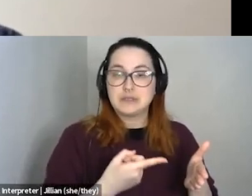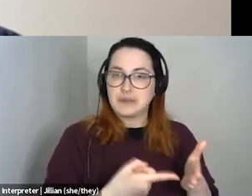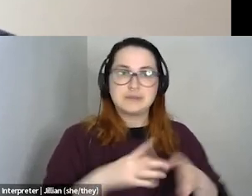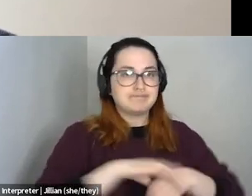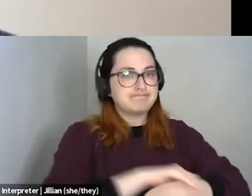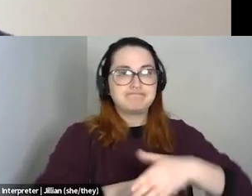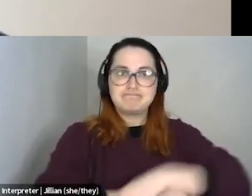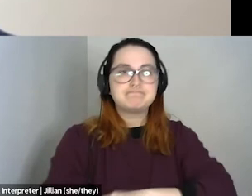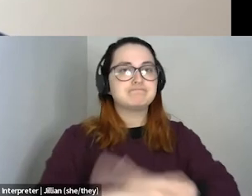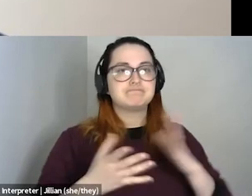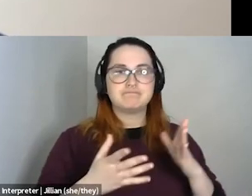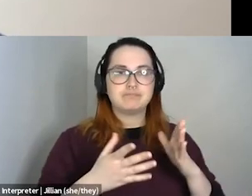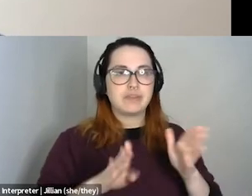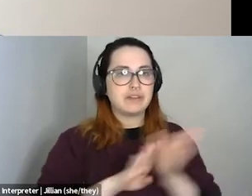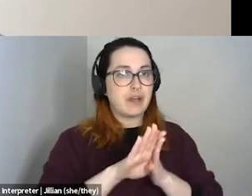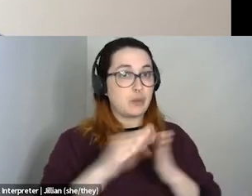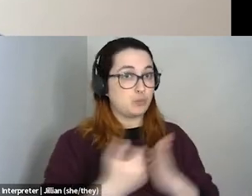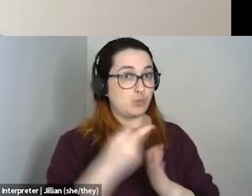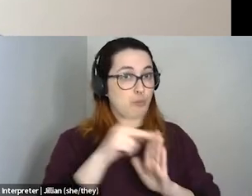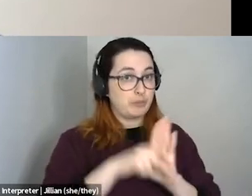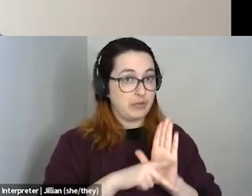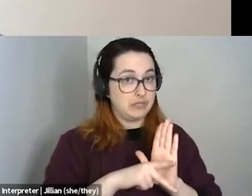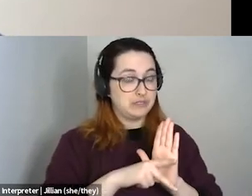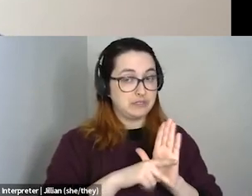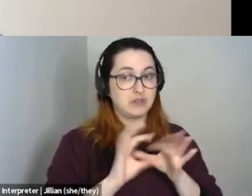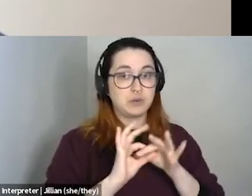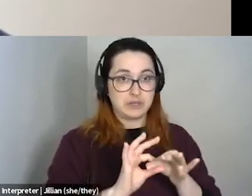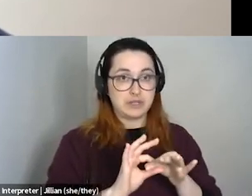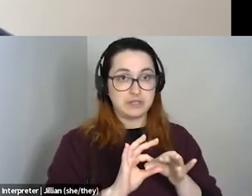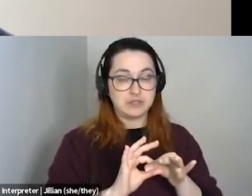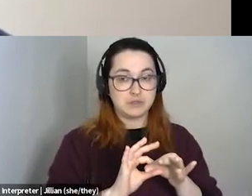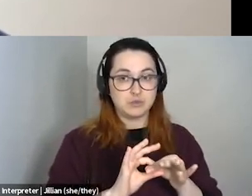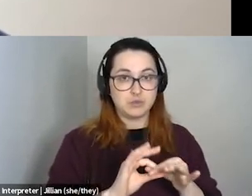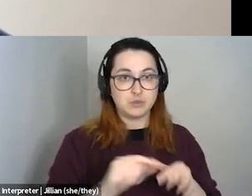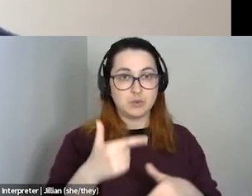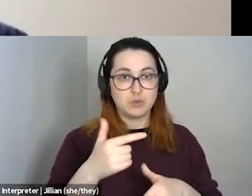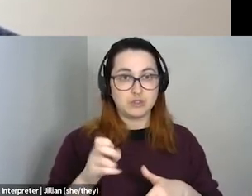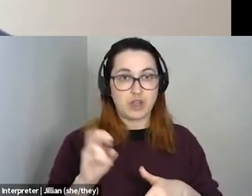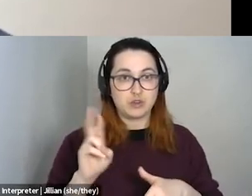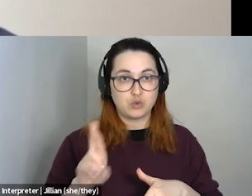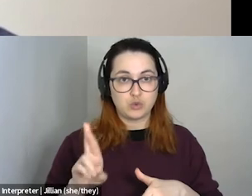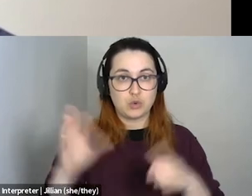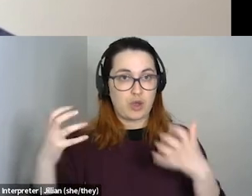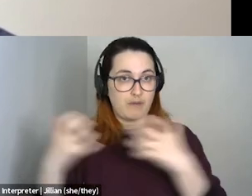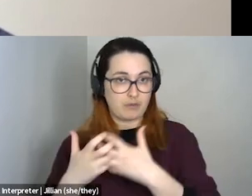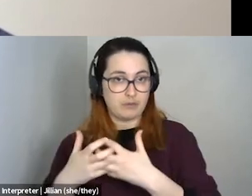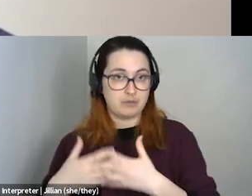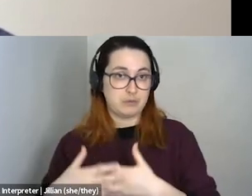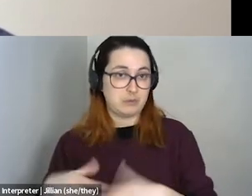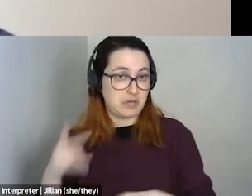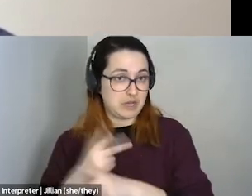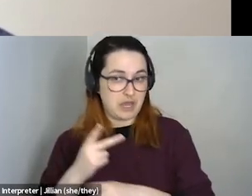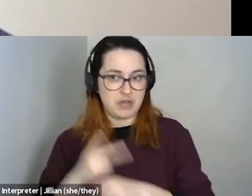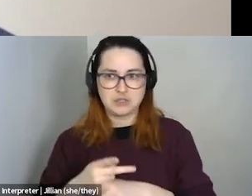themselves to develop a new policy on, um, gender affirming care. Um, so I think Kirk put the